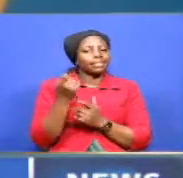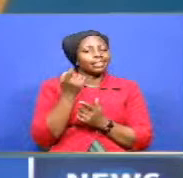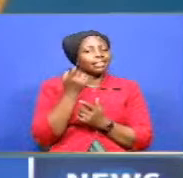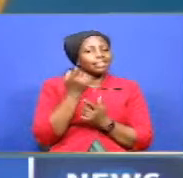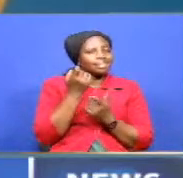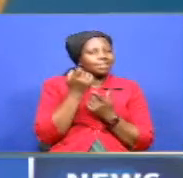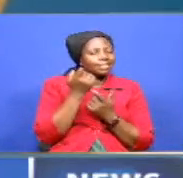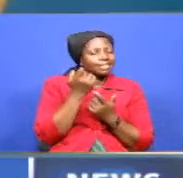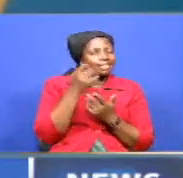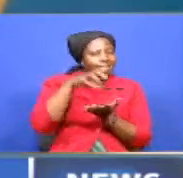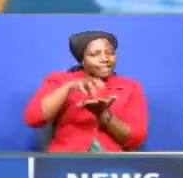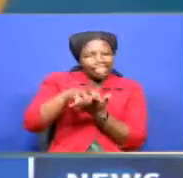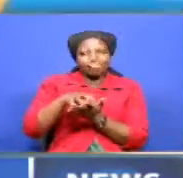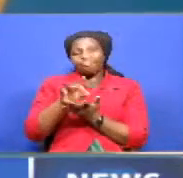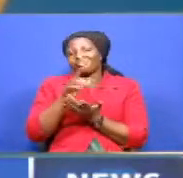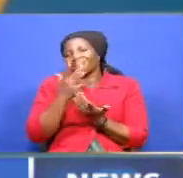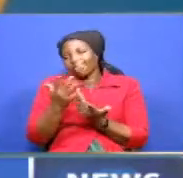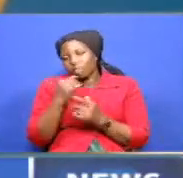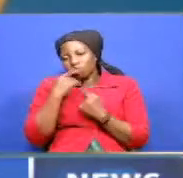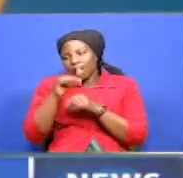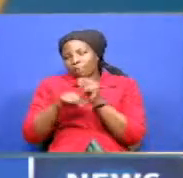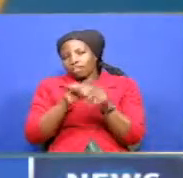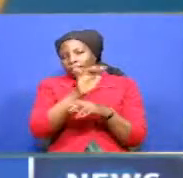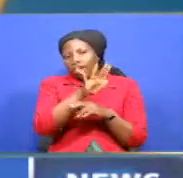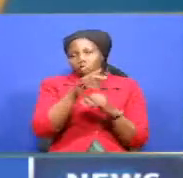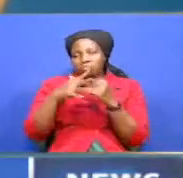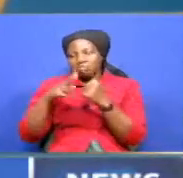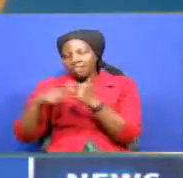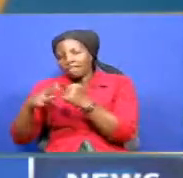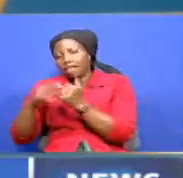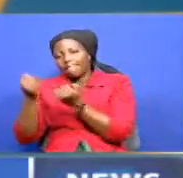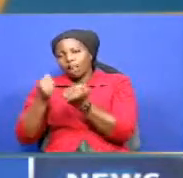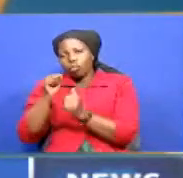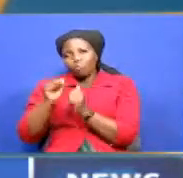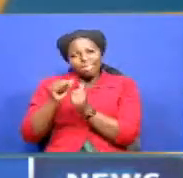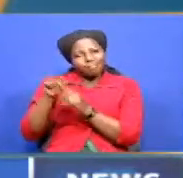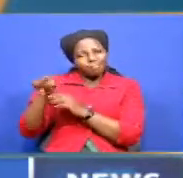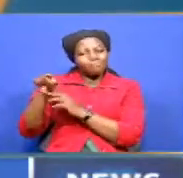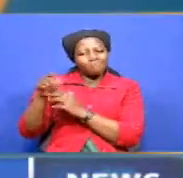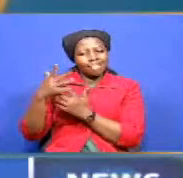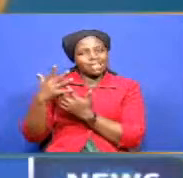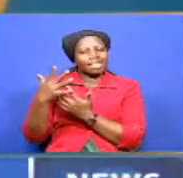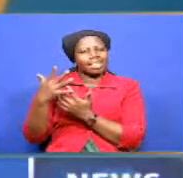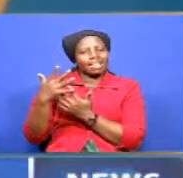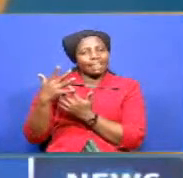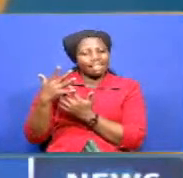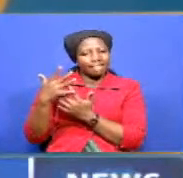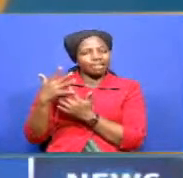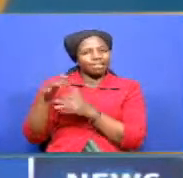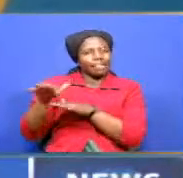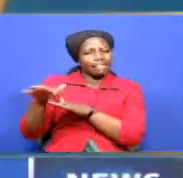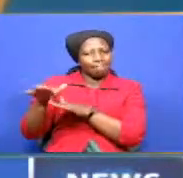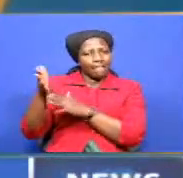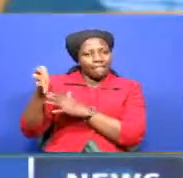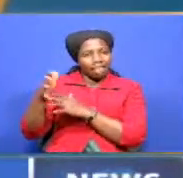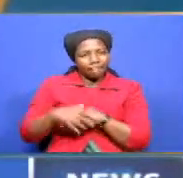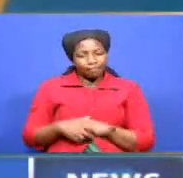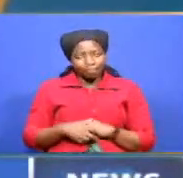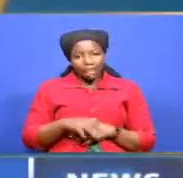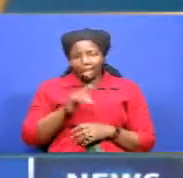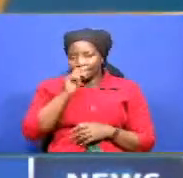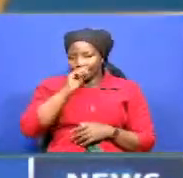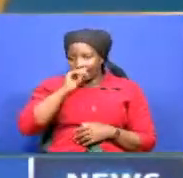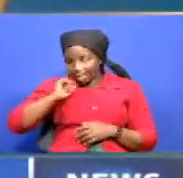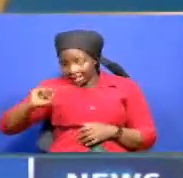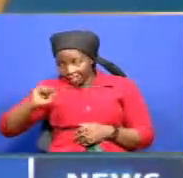and we are talking about, you know, five to seven vehicles that have been, you know, slowed down. They are actually on the Tanzanian